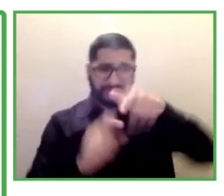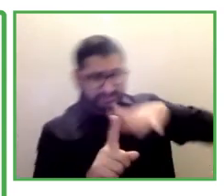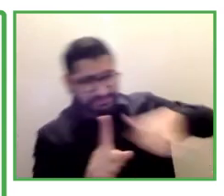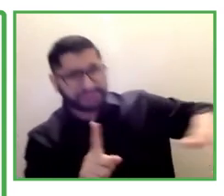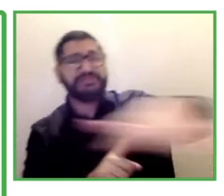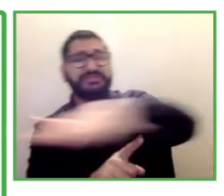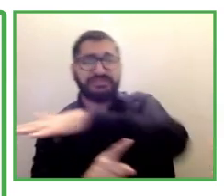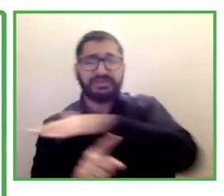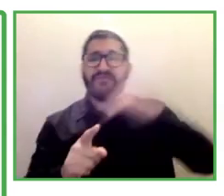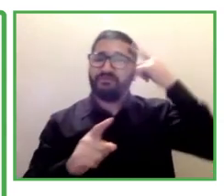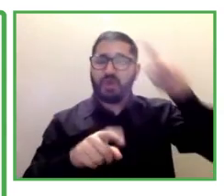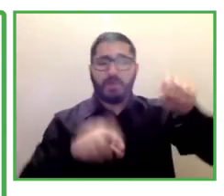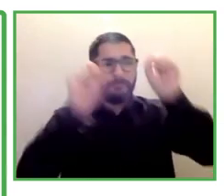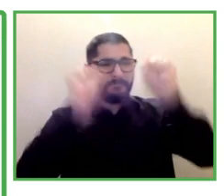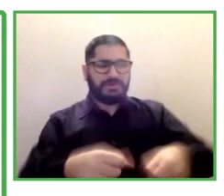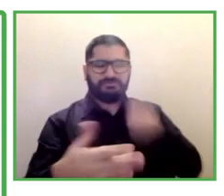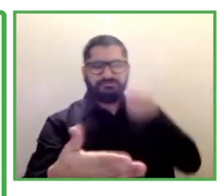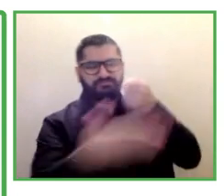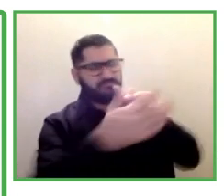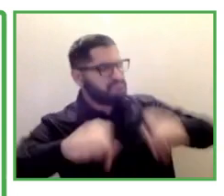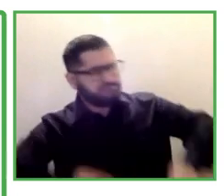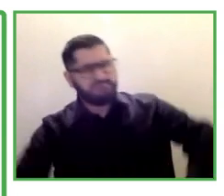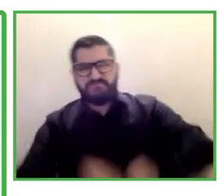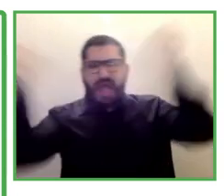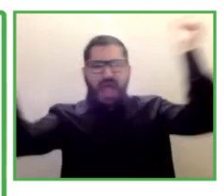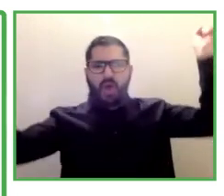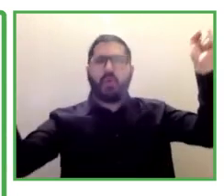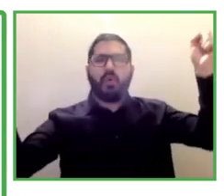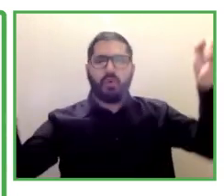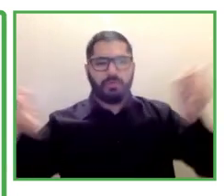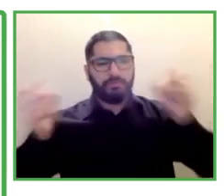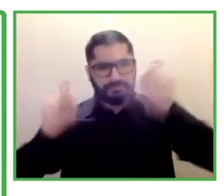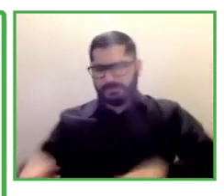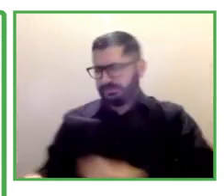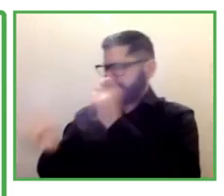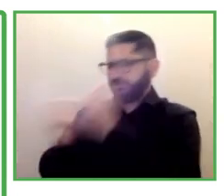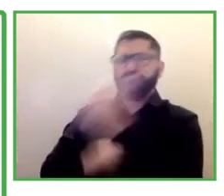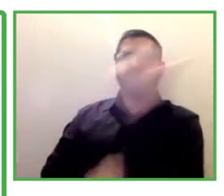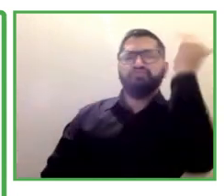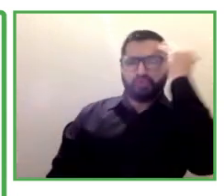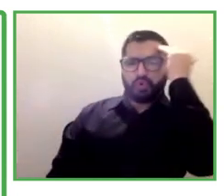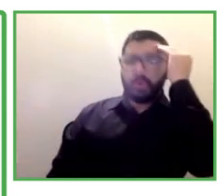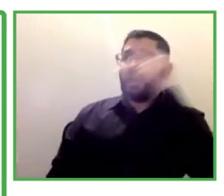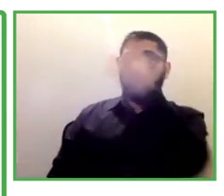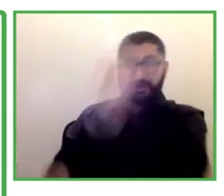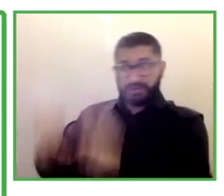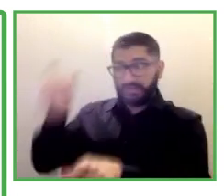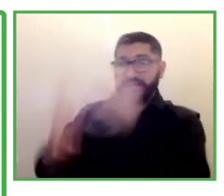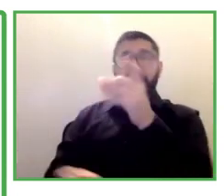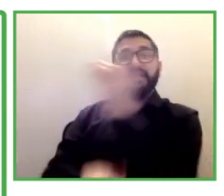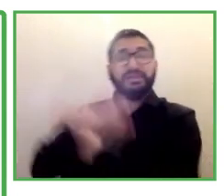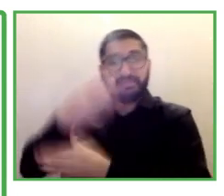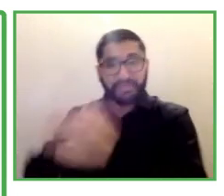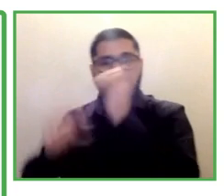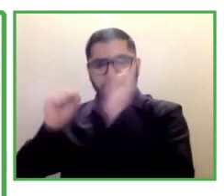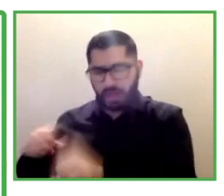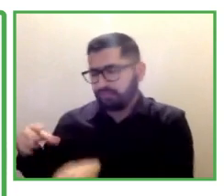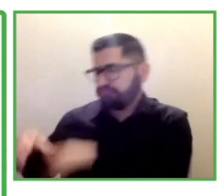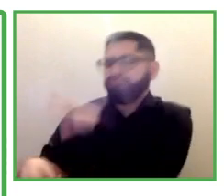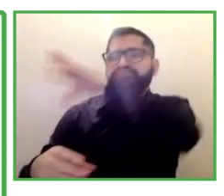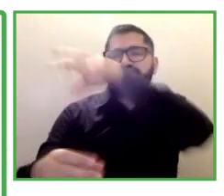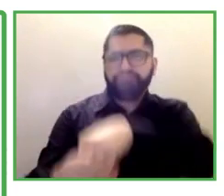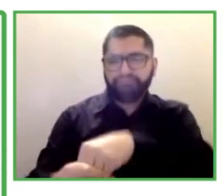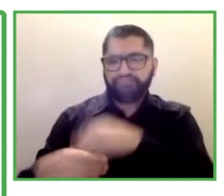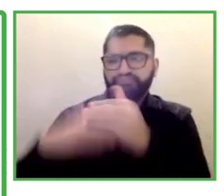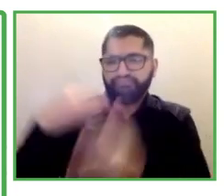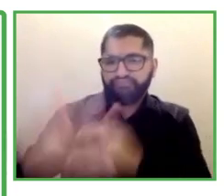working with people with disability? This is something you have to understand. Now, another thing that is very important is communication.